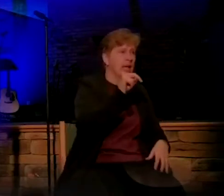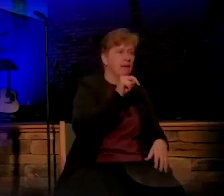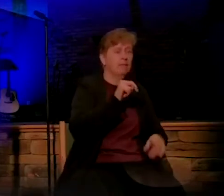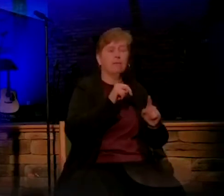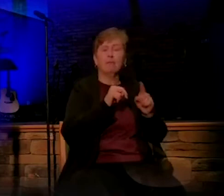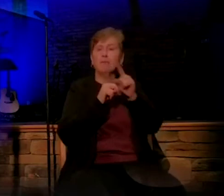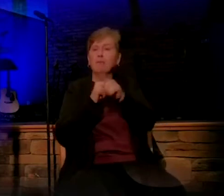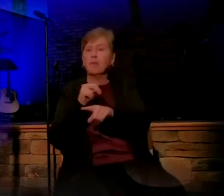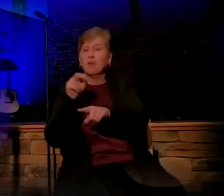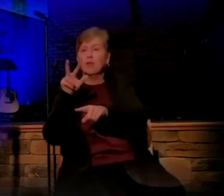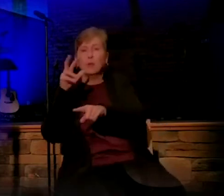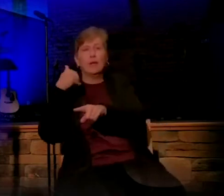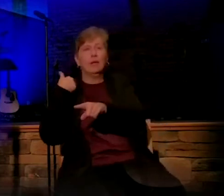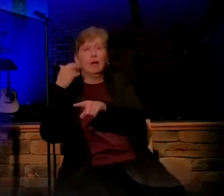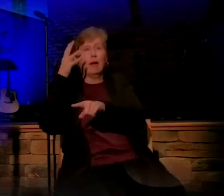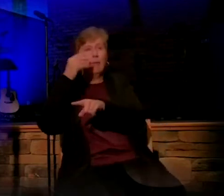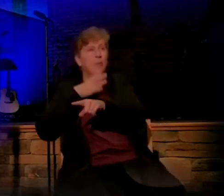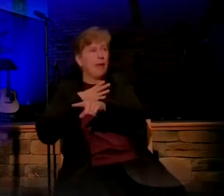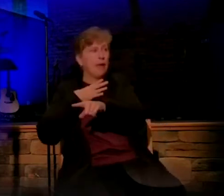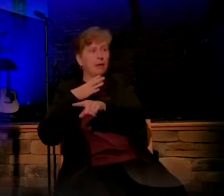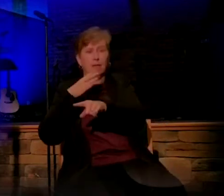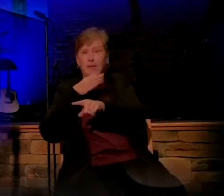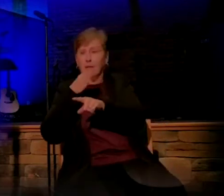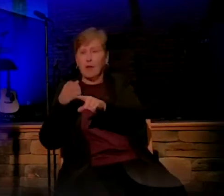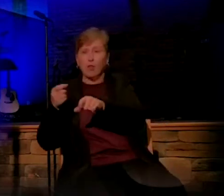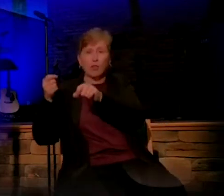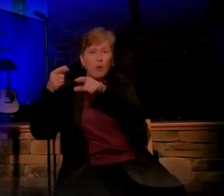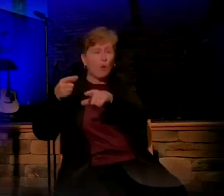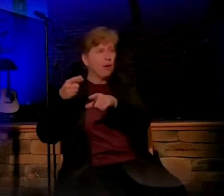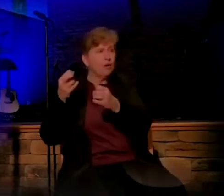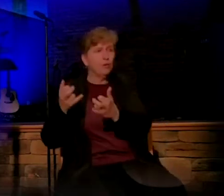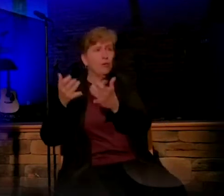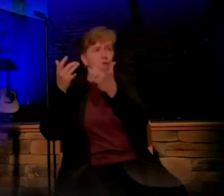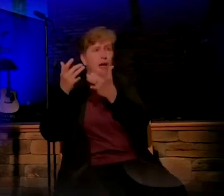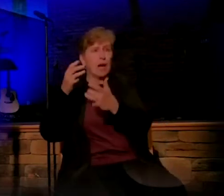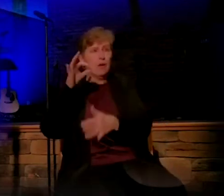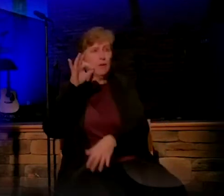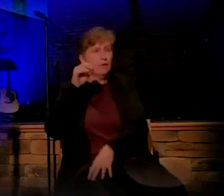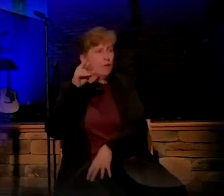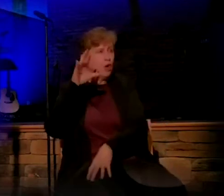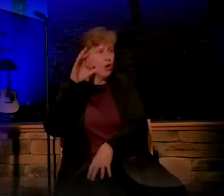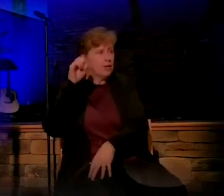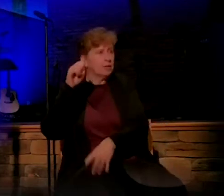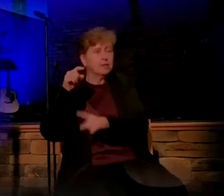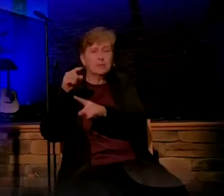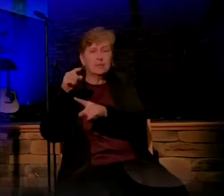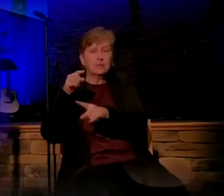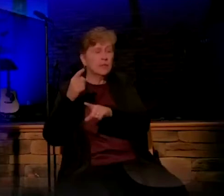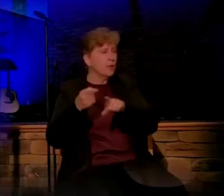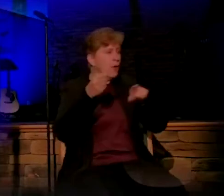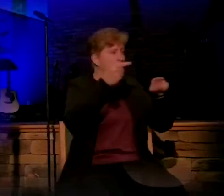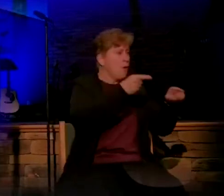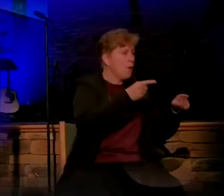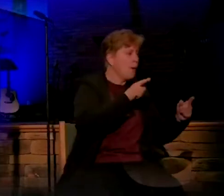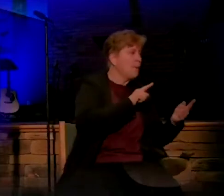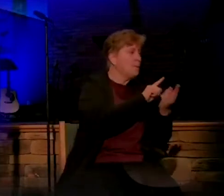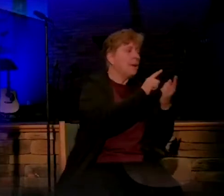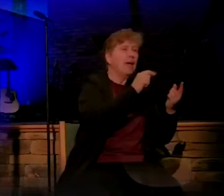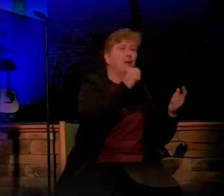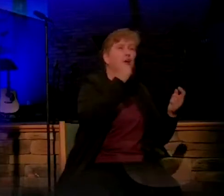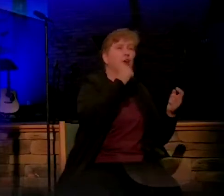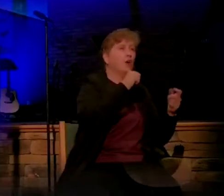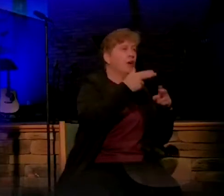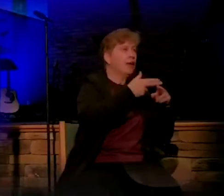men named Shadrach, Meshach, and Abednego who were thrown into a fiery furnace. One day he met a young girl named Mary